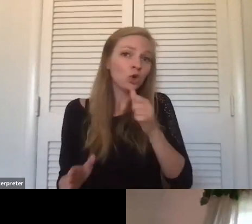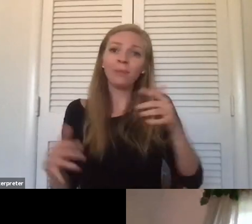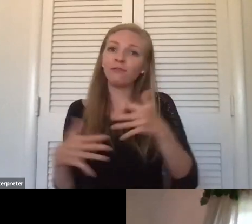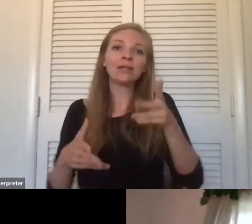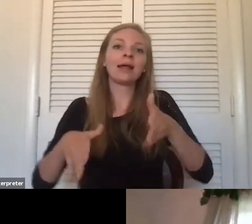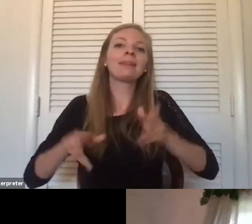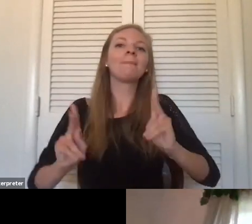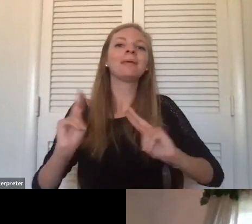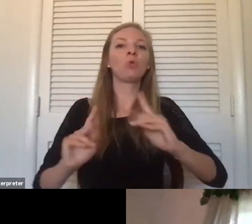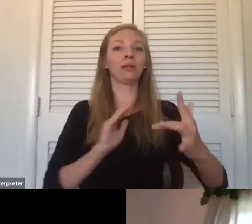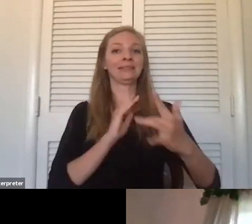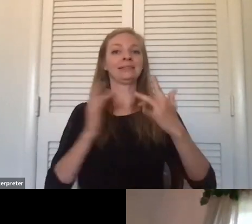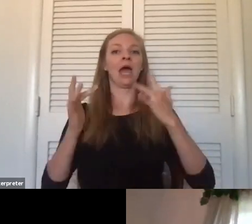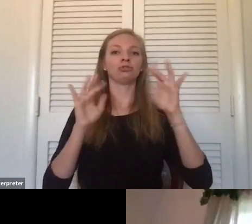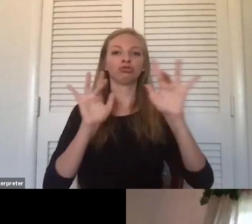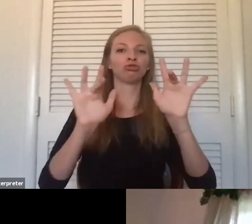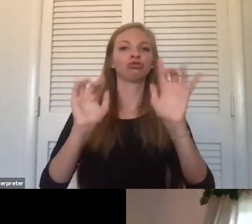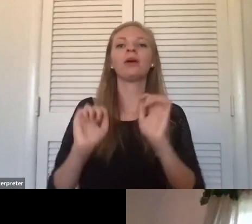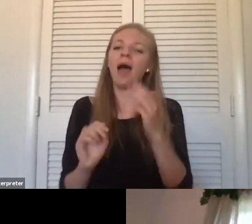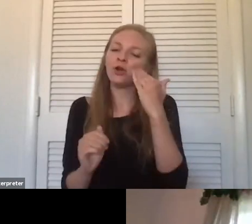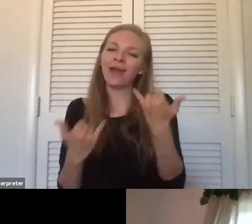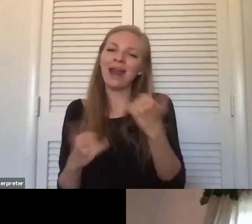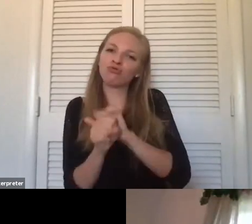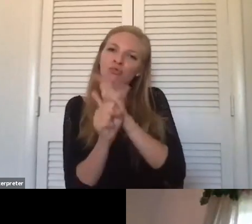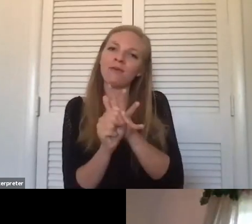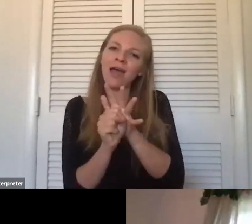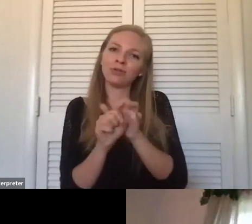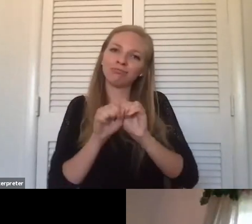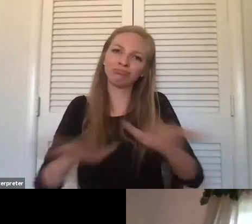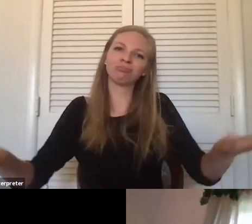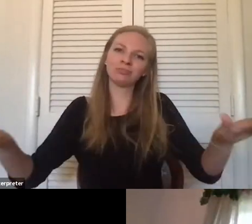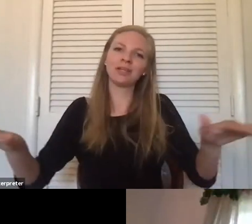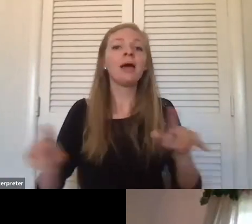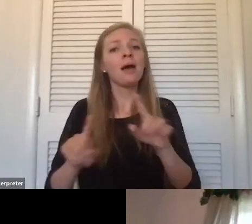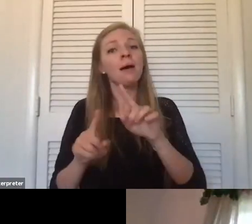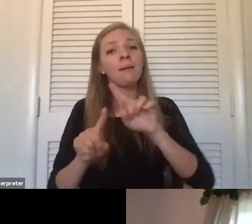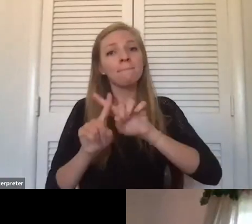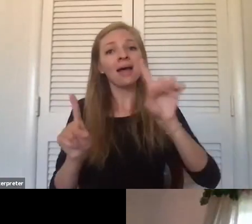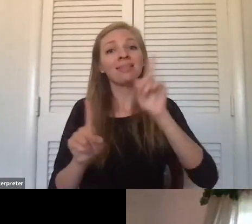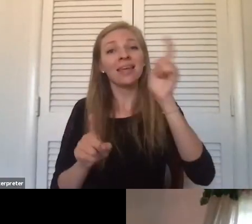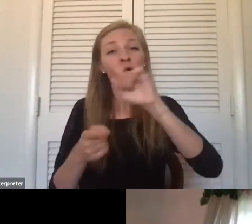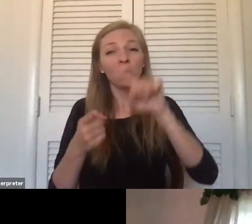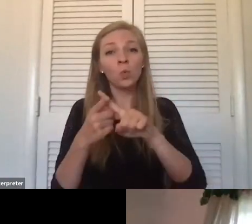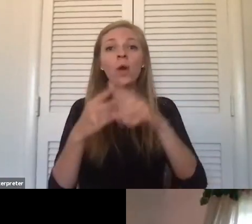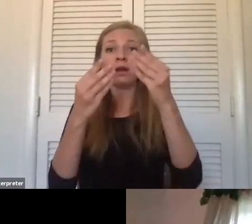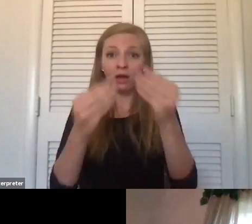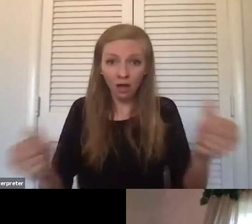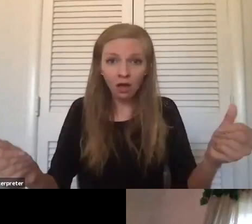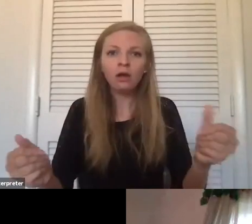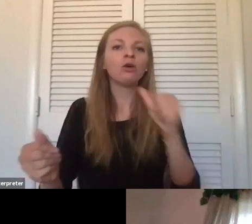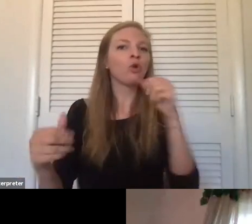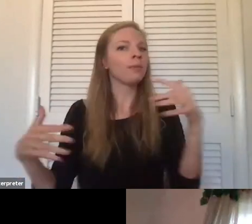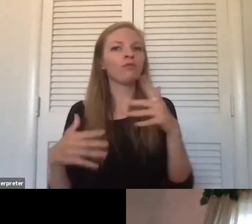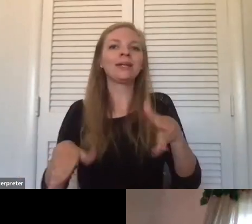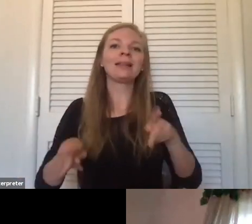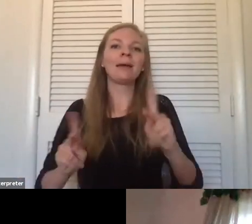And I know right now we're in the coronavirus pandemic, but eventually once we get out of it, don't be afraid to let people touch you.